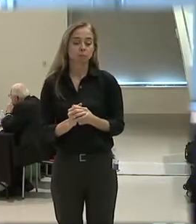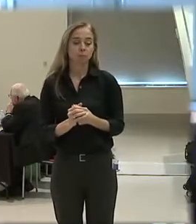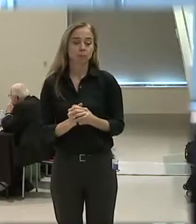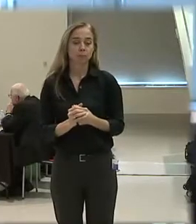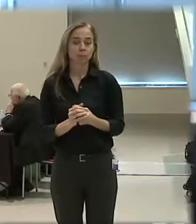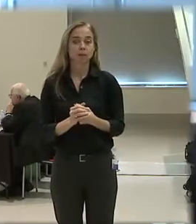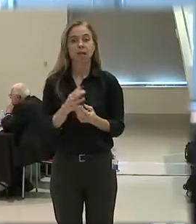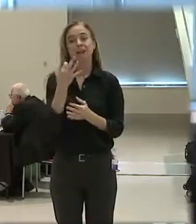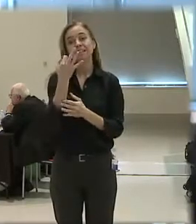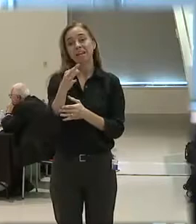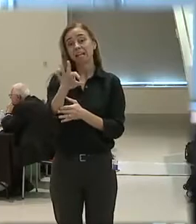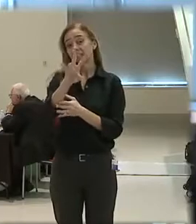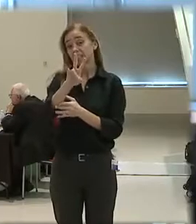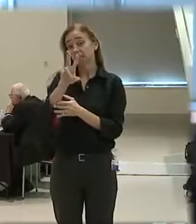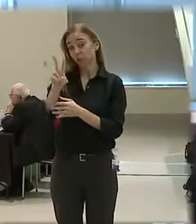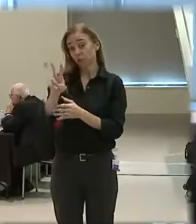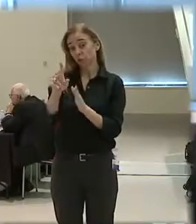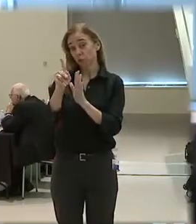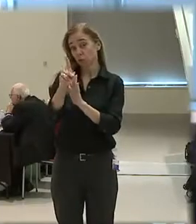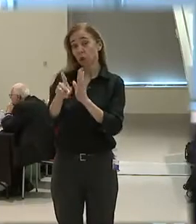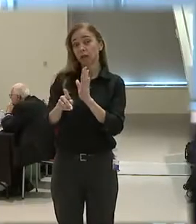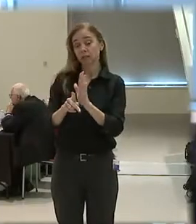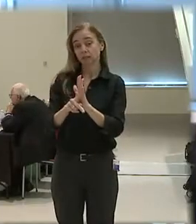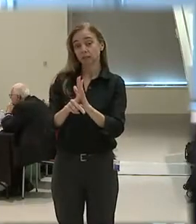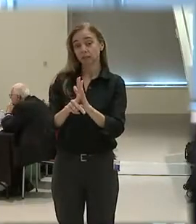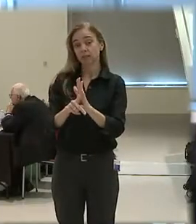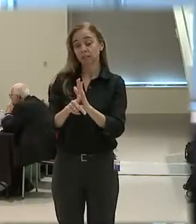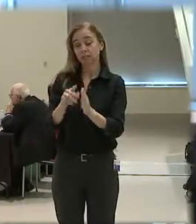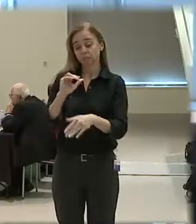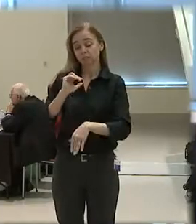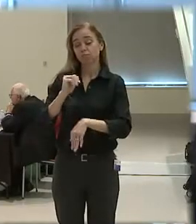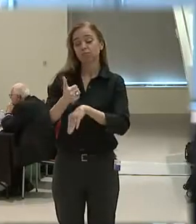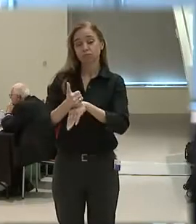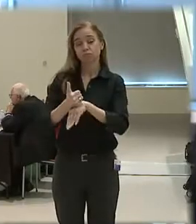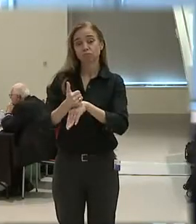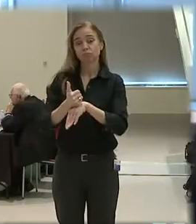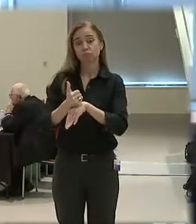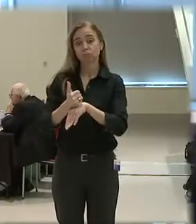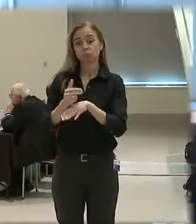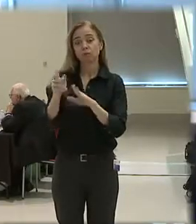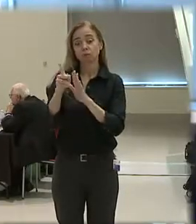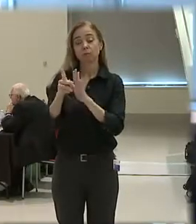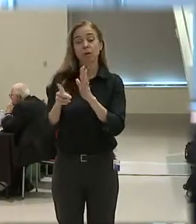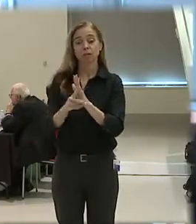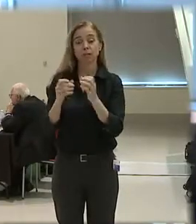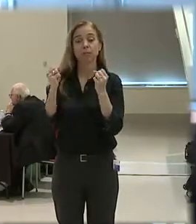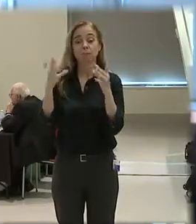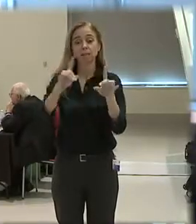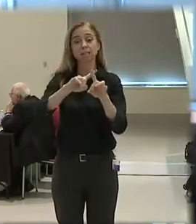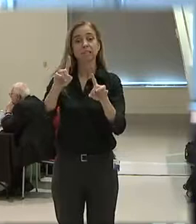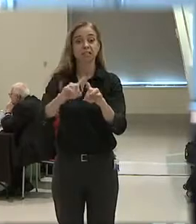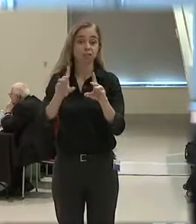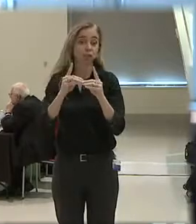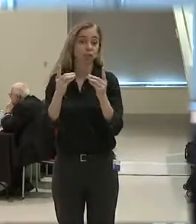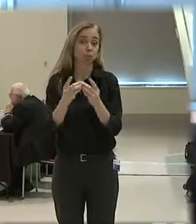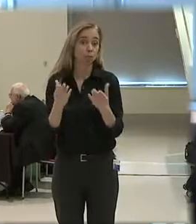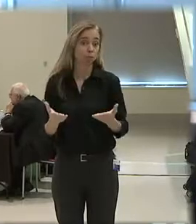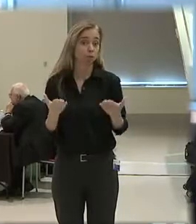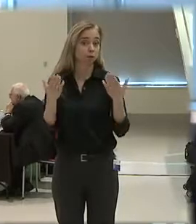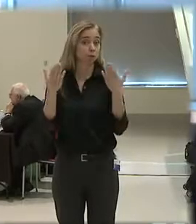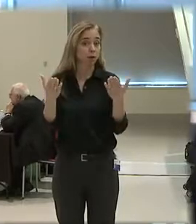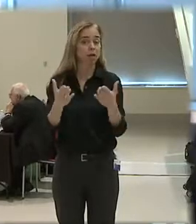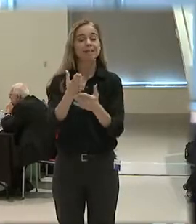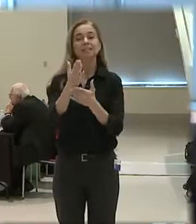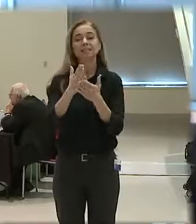it's 1972, is the policy that PERF recommends, is the policy a number of departments recommend it. But there is some